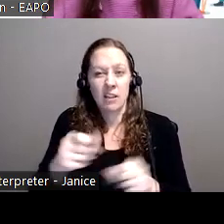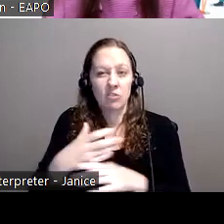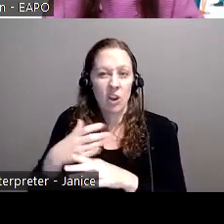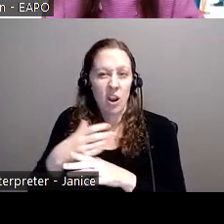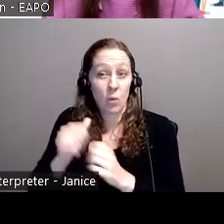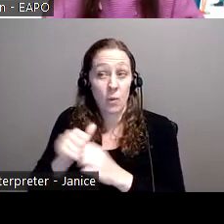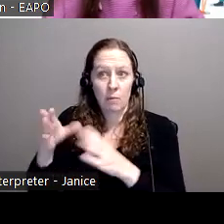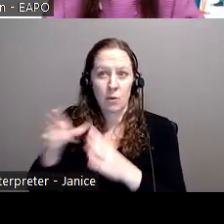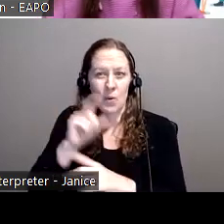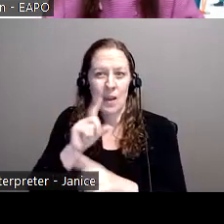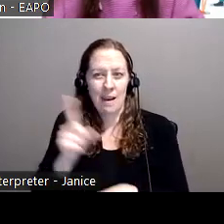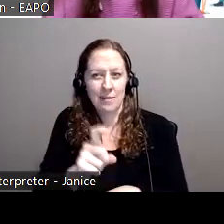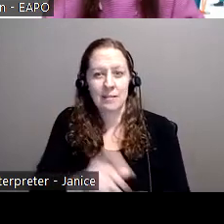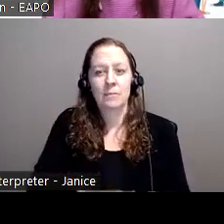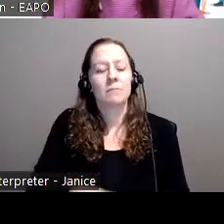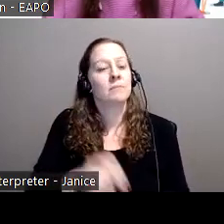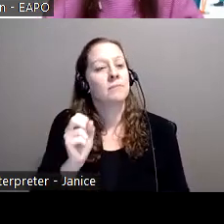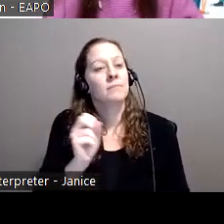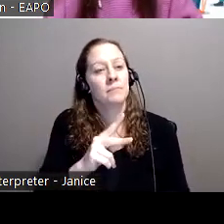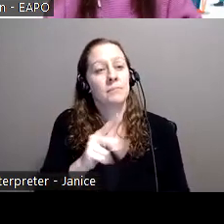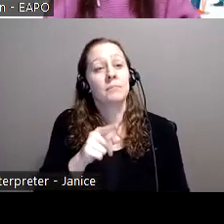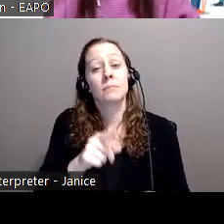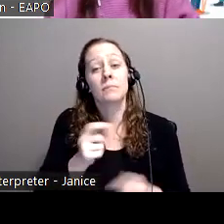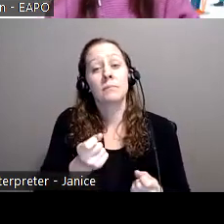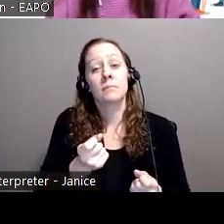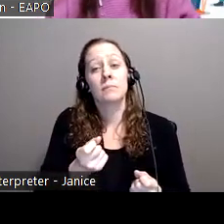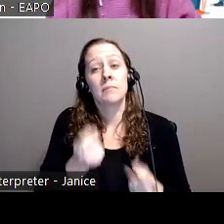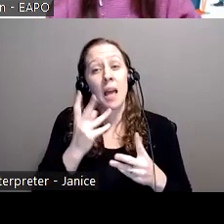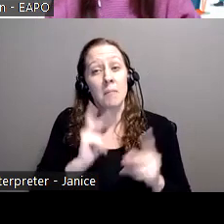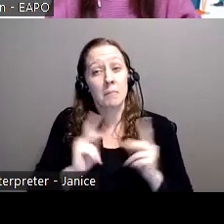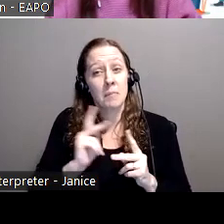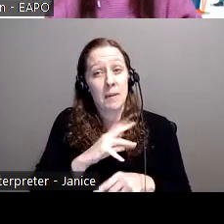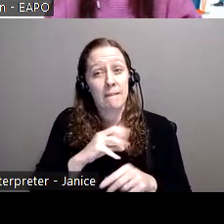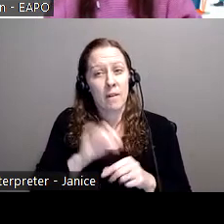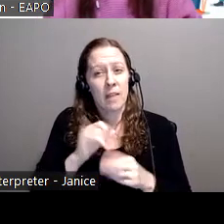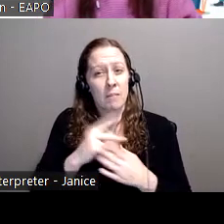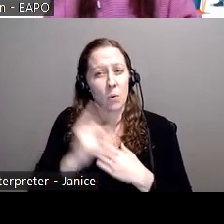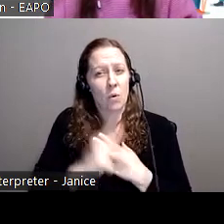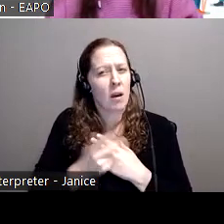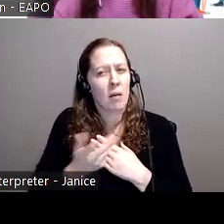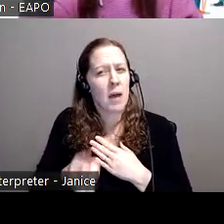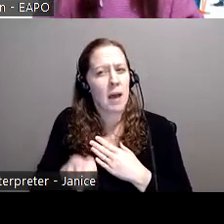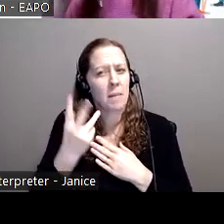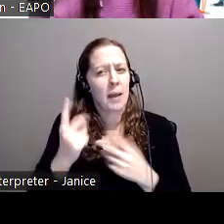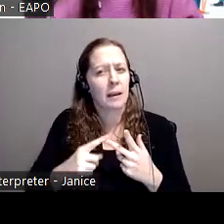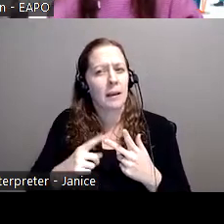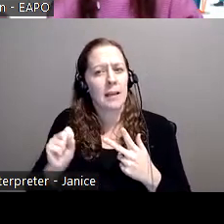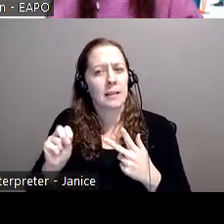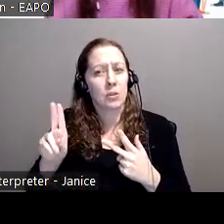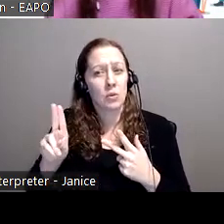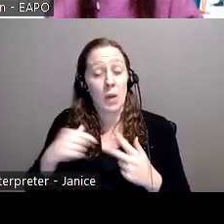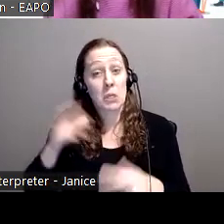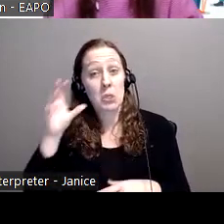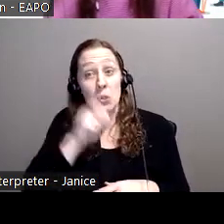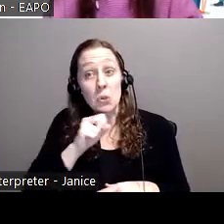Okay. Do you don't know how many people like seniors are involved in that program or are they, I'm assuming they're all over